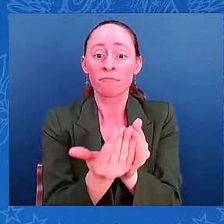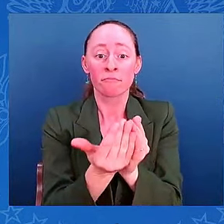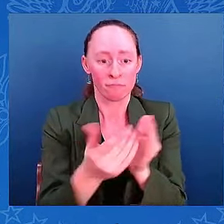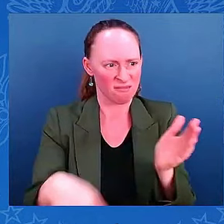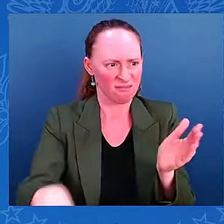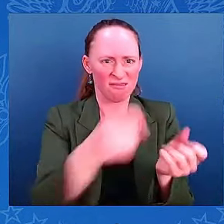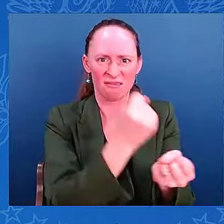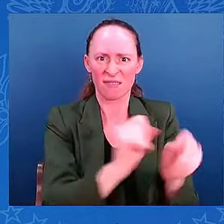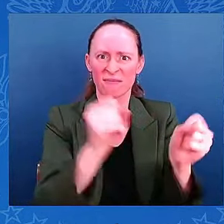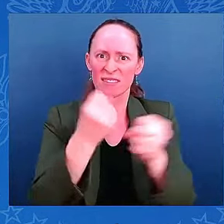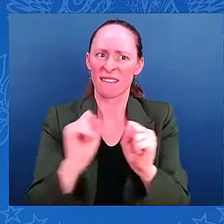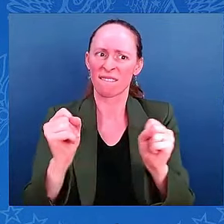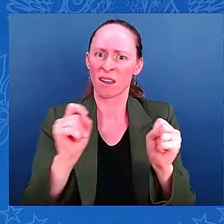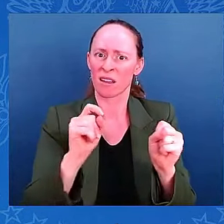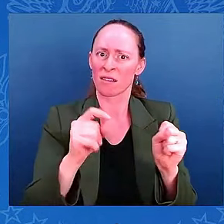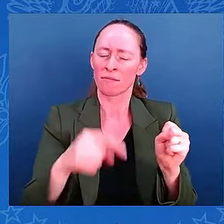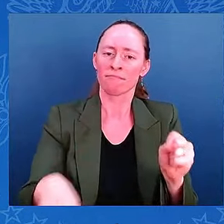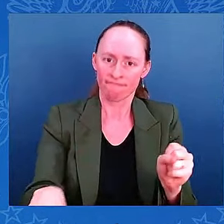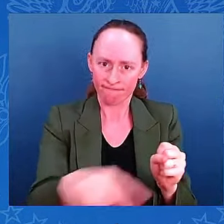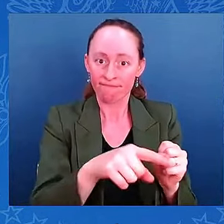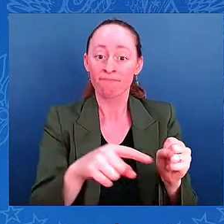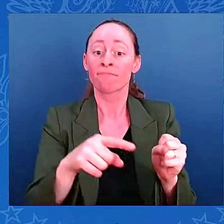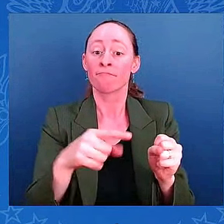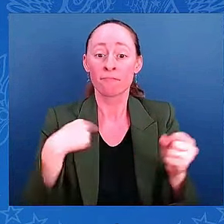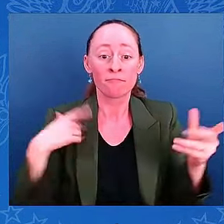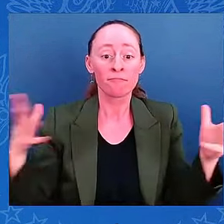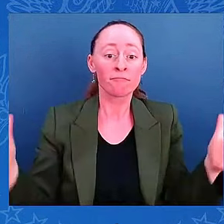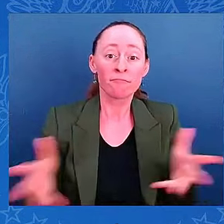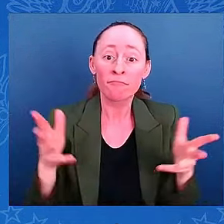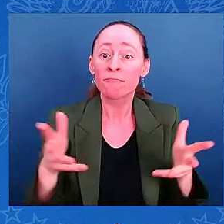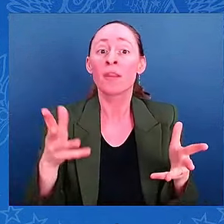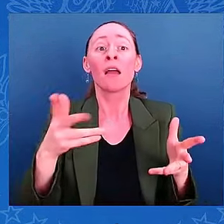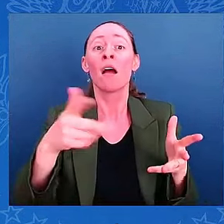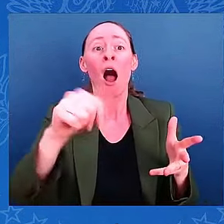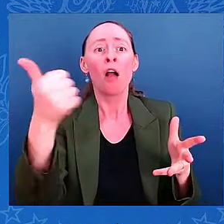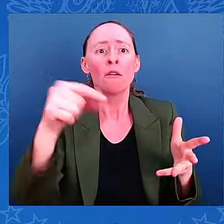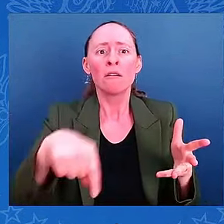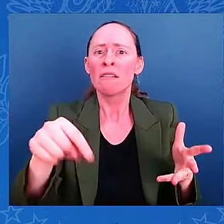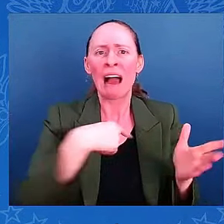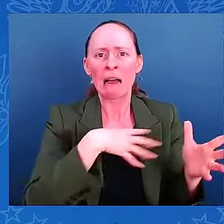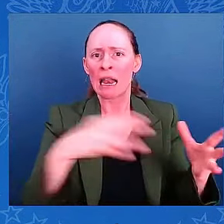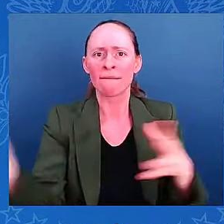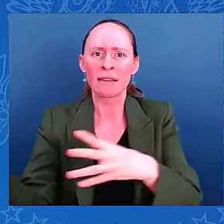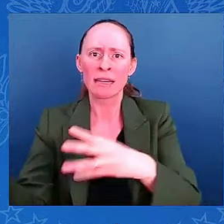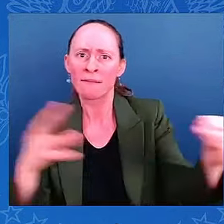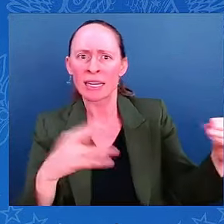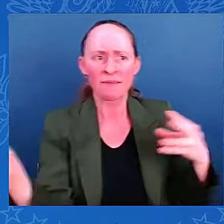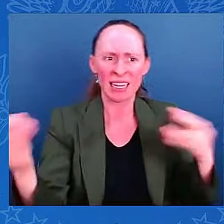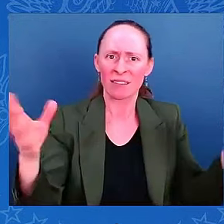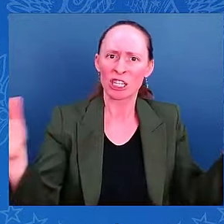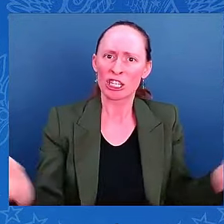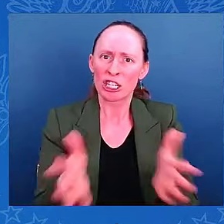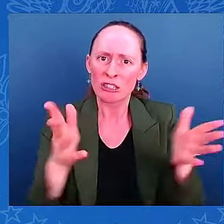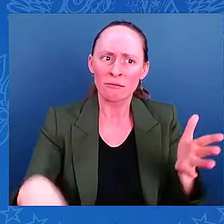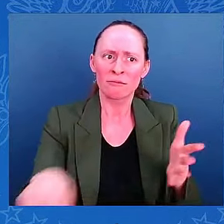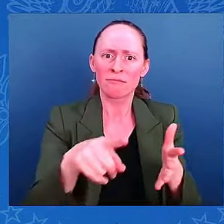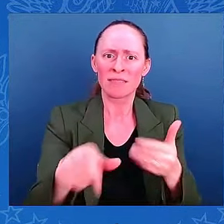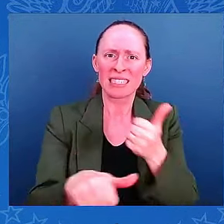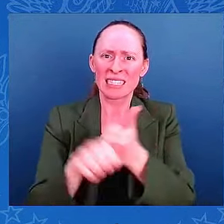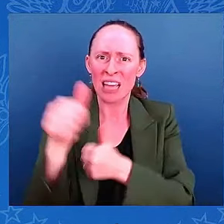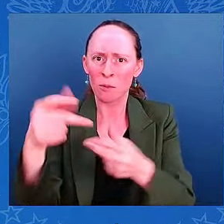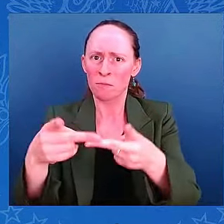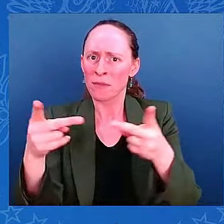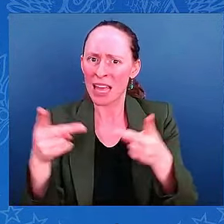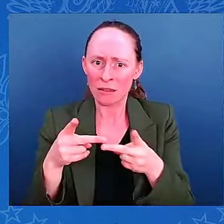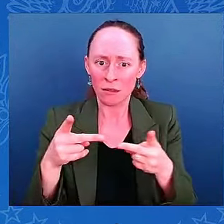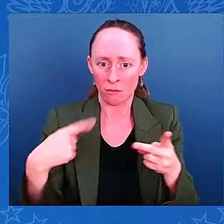those people and assets out of harm's way for the storm. They are ready and positioned to begin to move back into